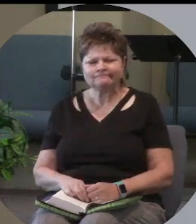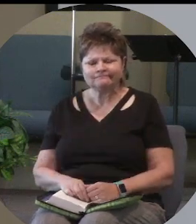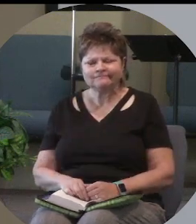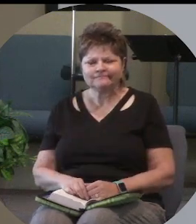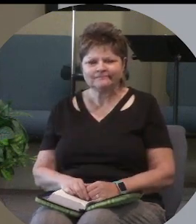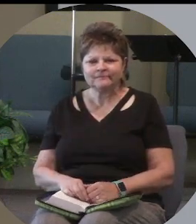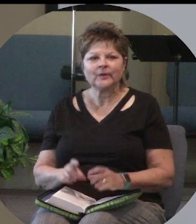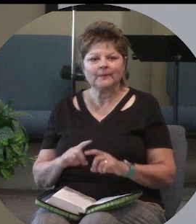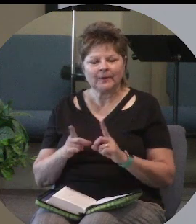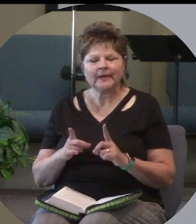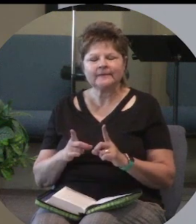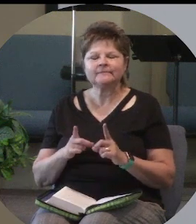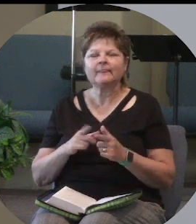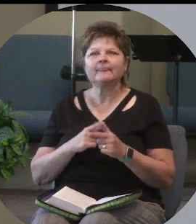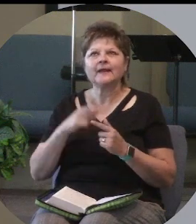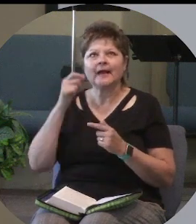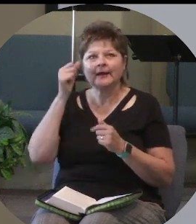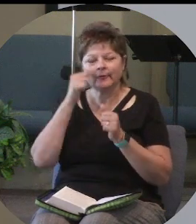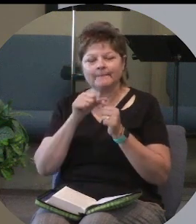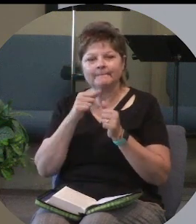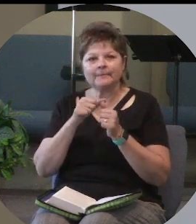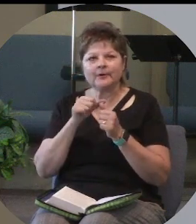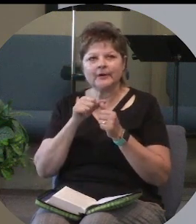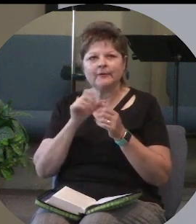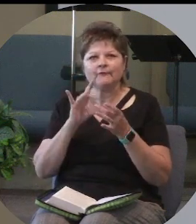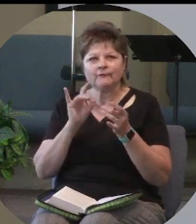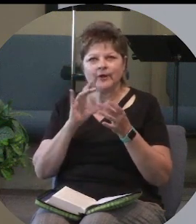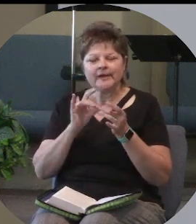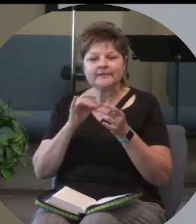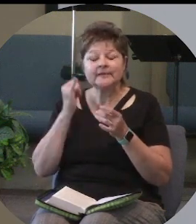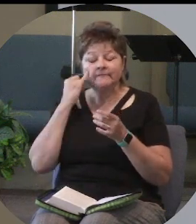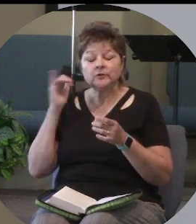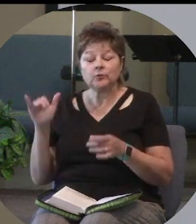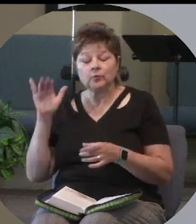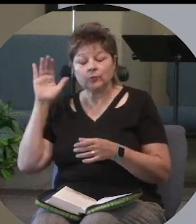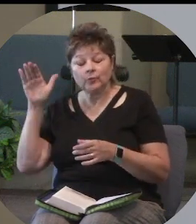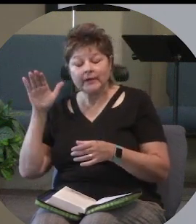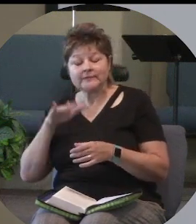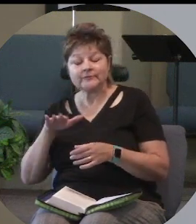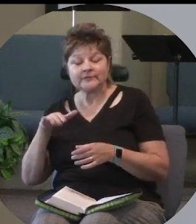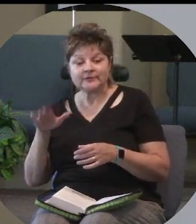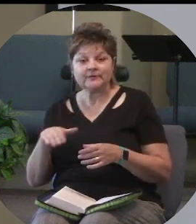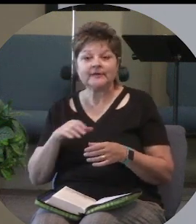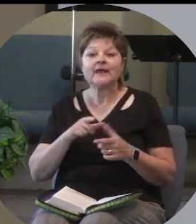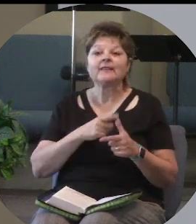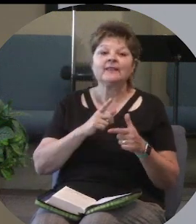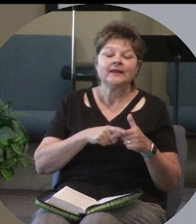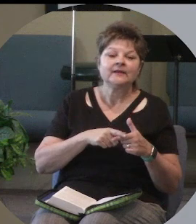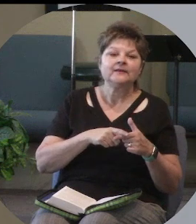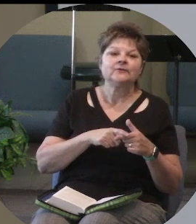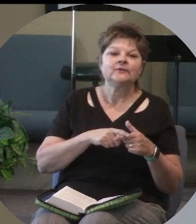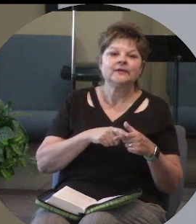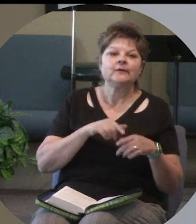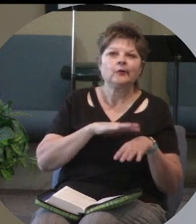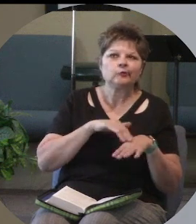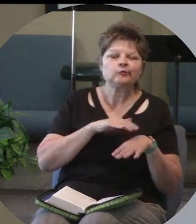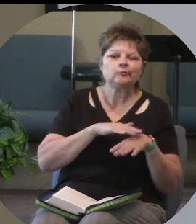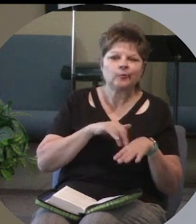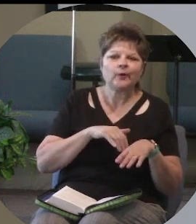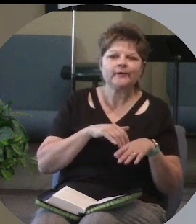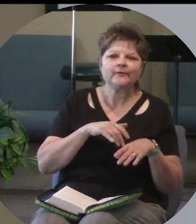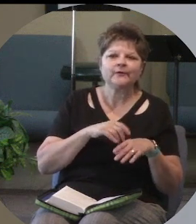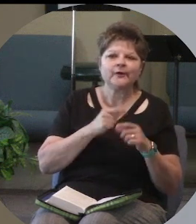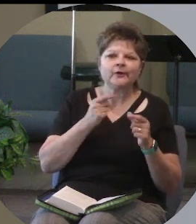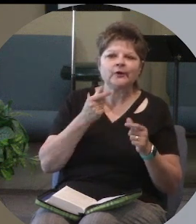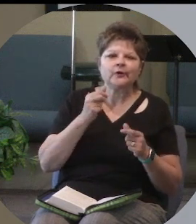But it brought to mind this phrase I've seen a couple times, if you raise your children, you can spoil your grandkids, and if you spoil your children, you have to raise